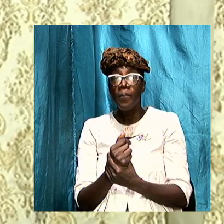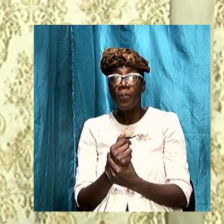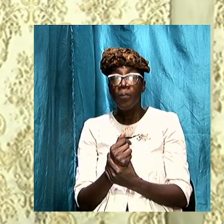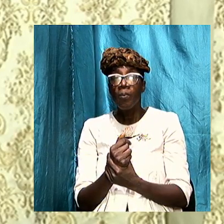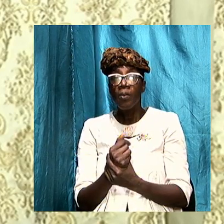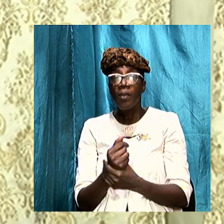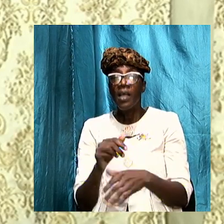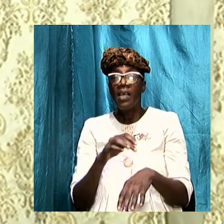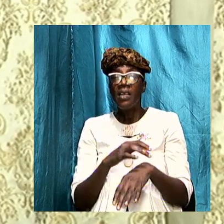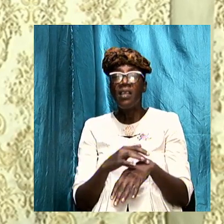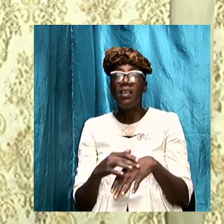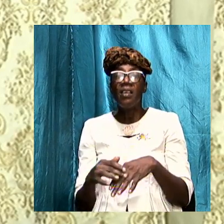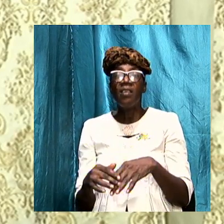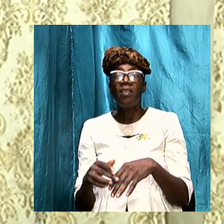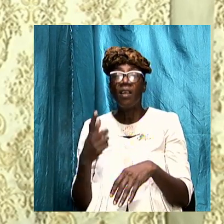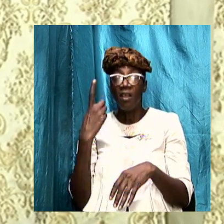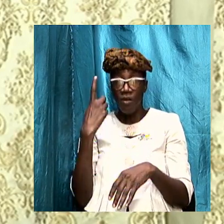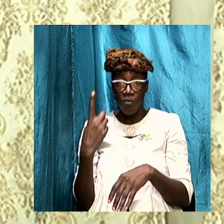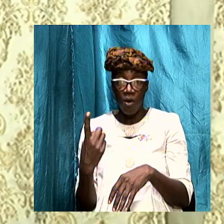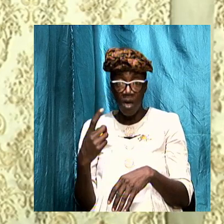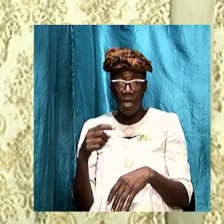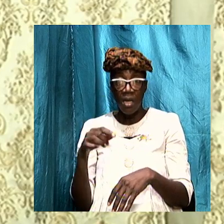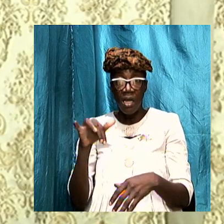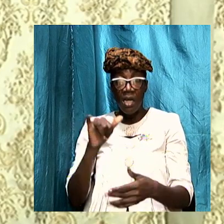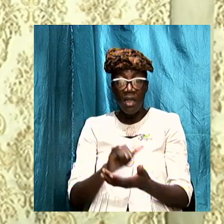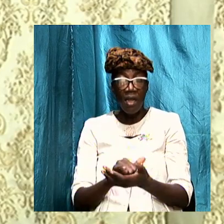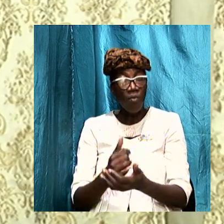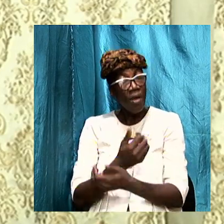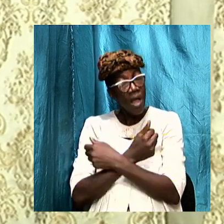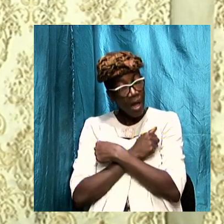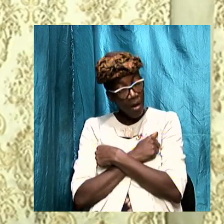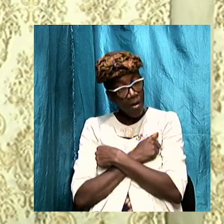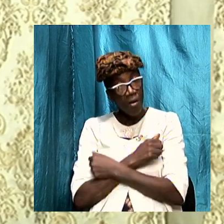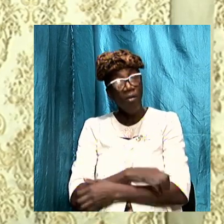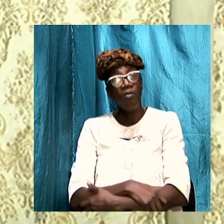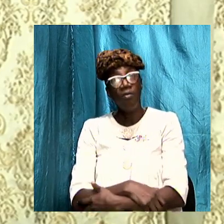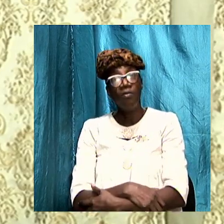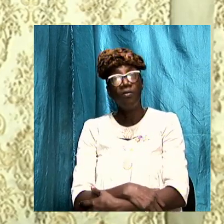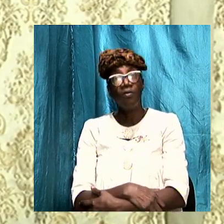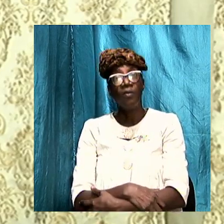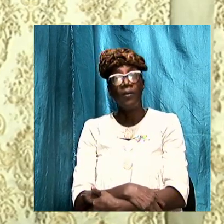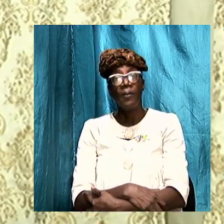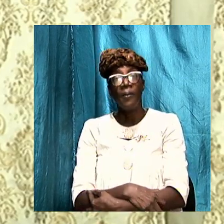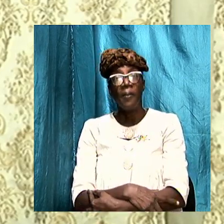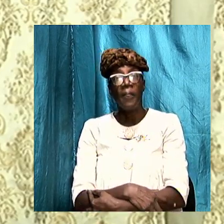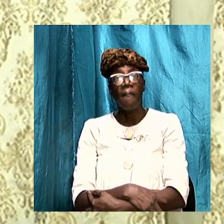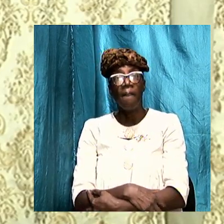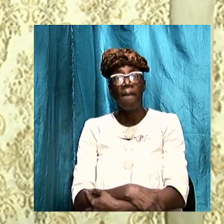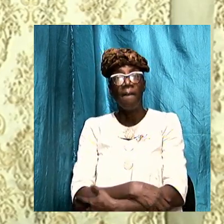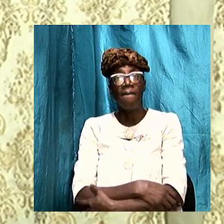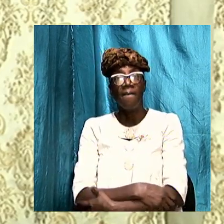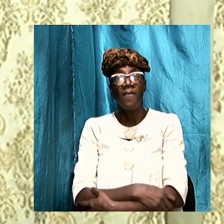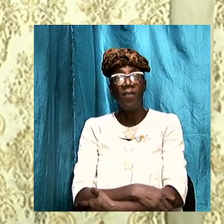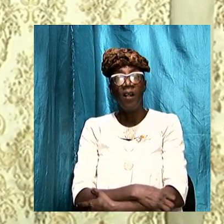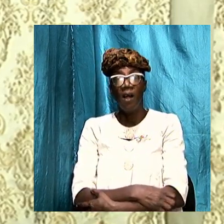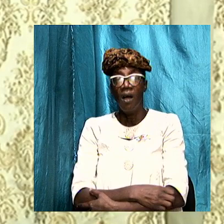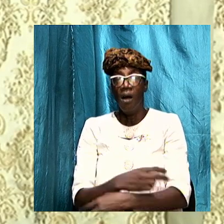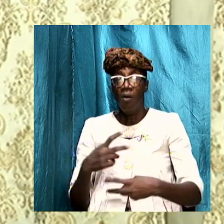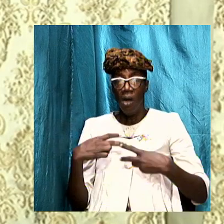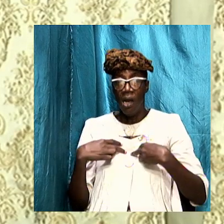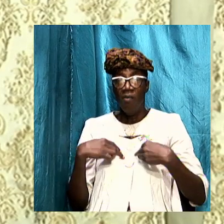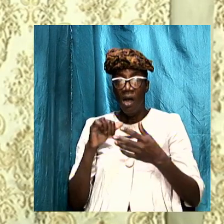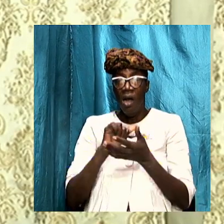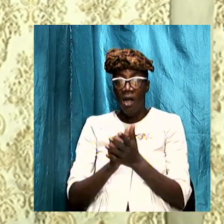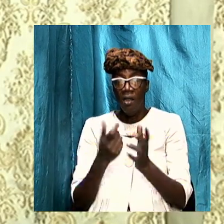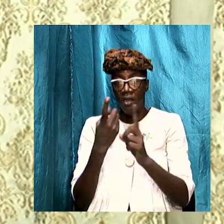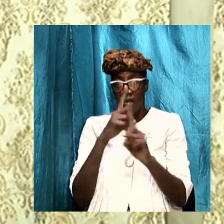easily the one that we would embrace yes and so we will have these